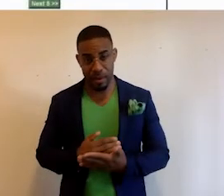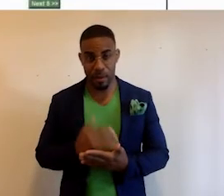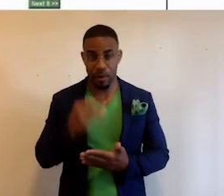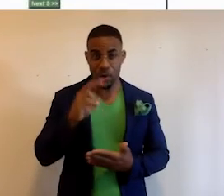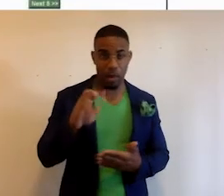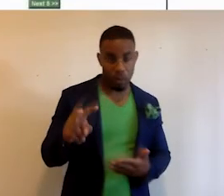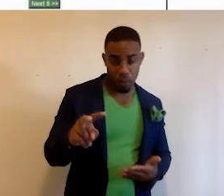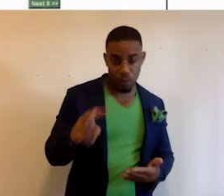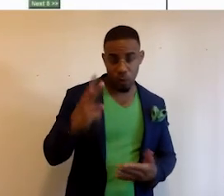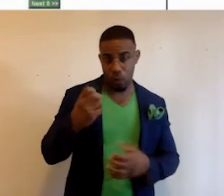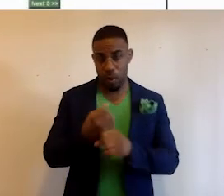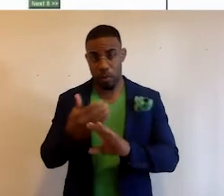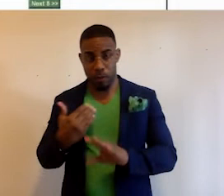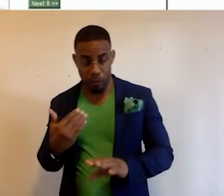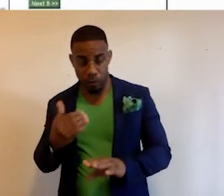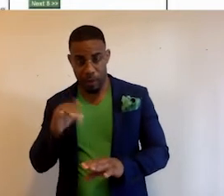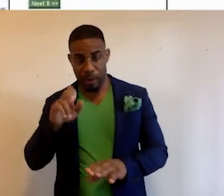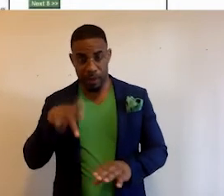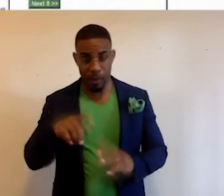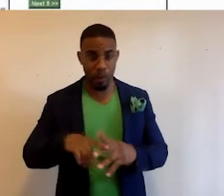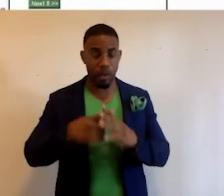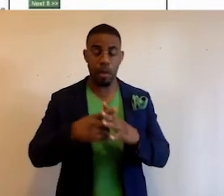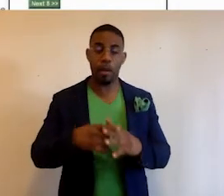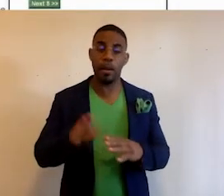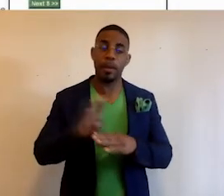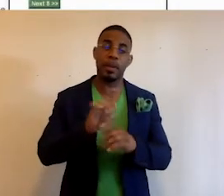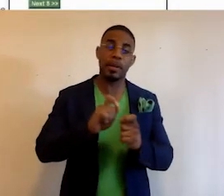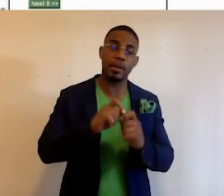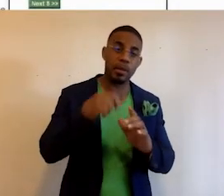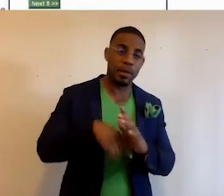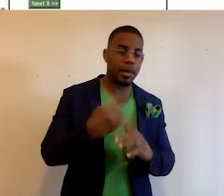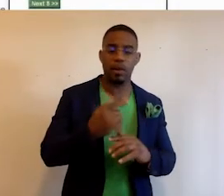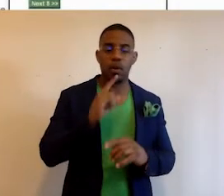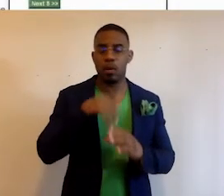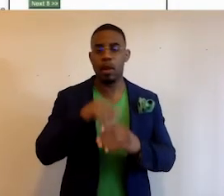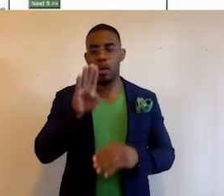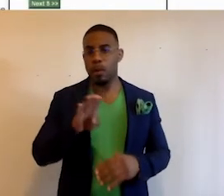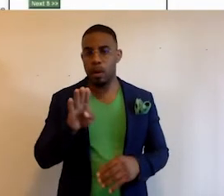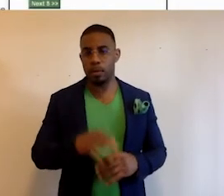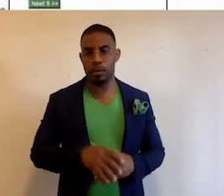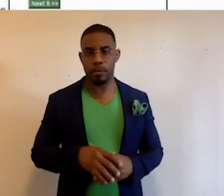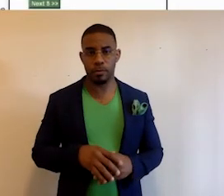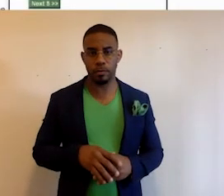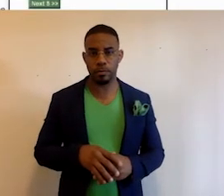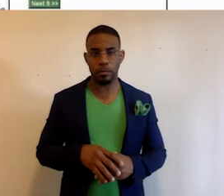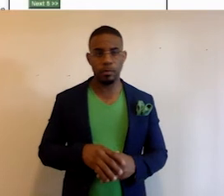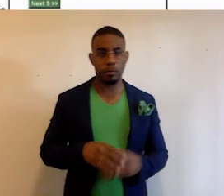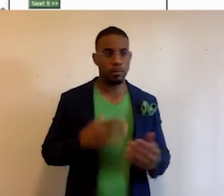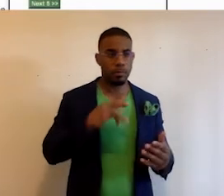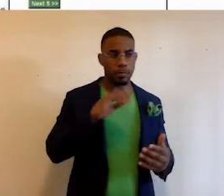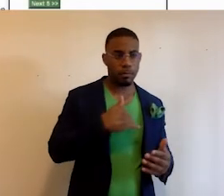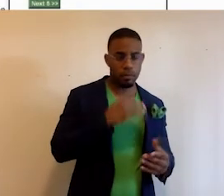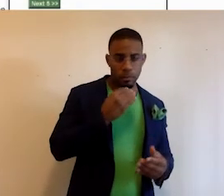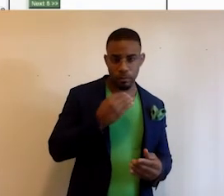2002. Two years before Yelp was launched. Business details. Anyone who was in Boston and liked soul food would